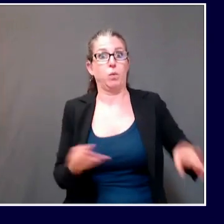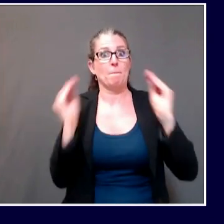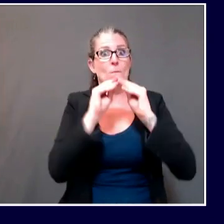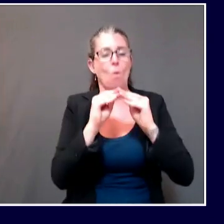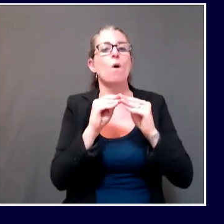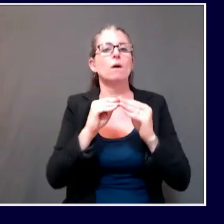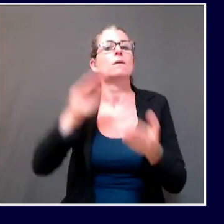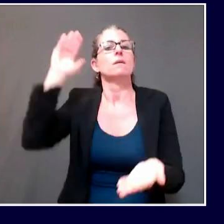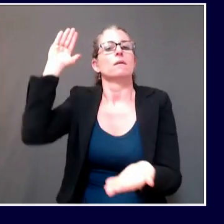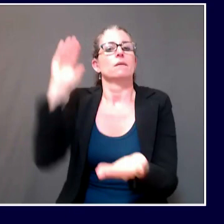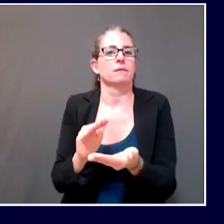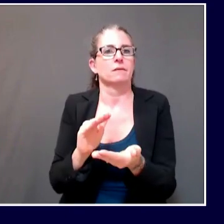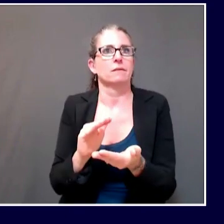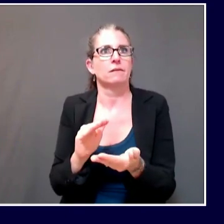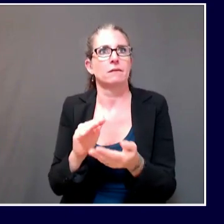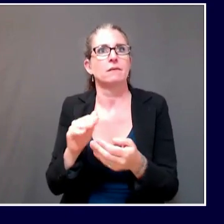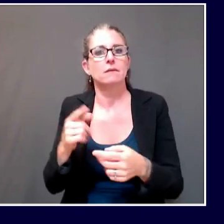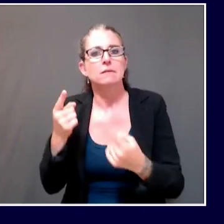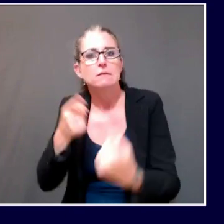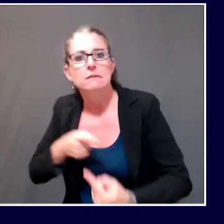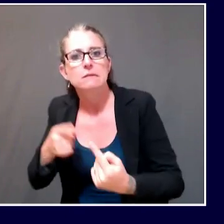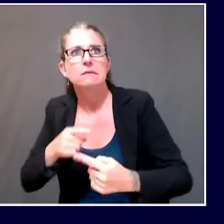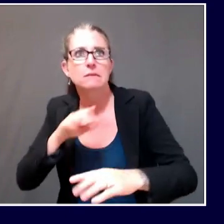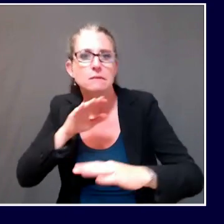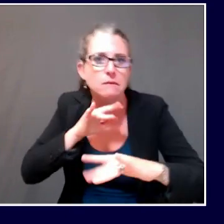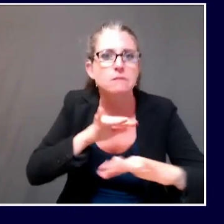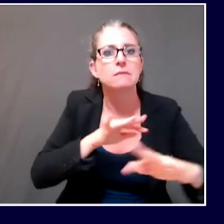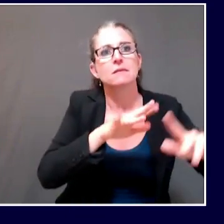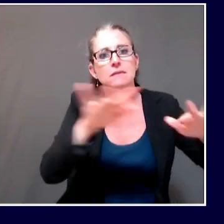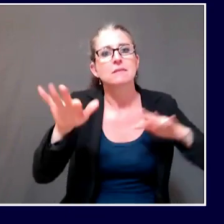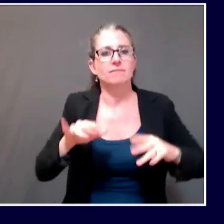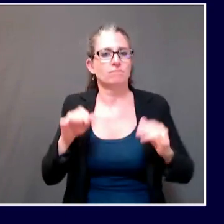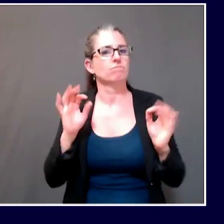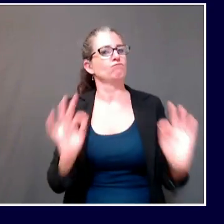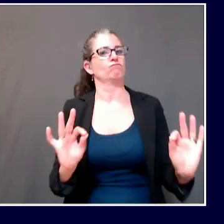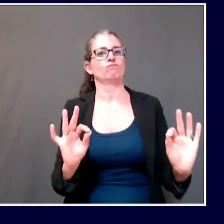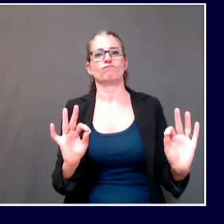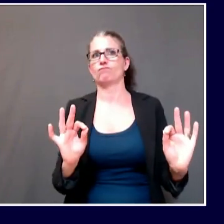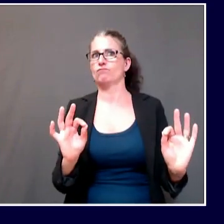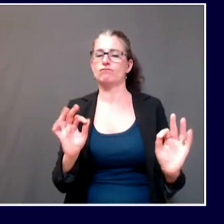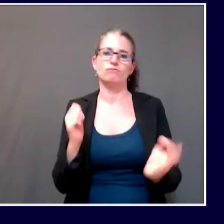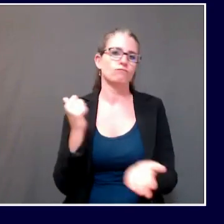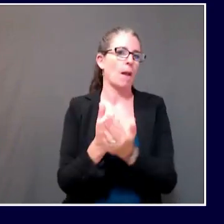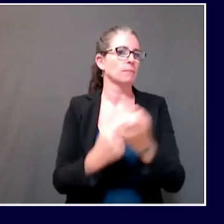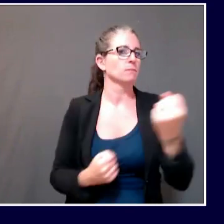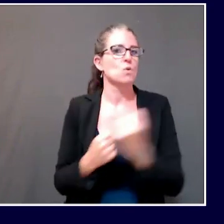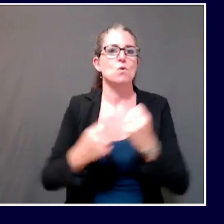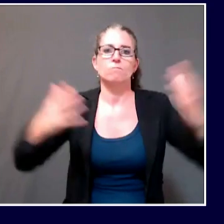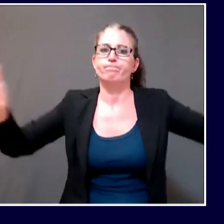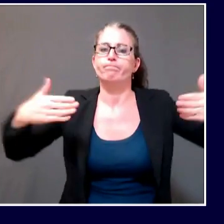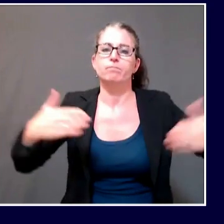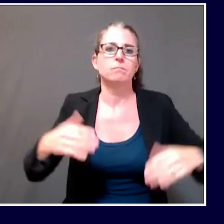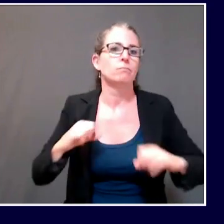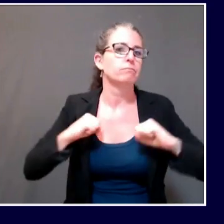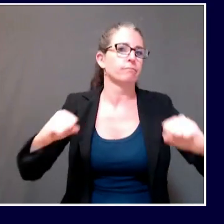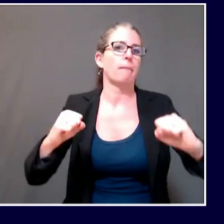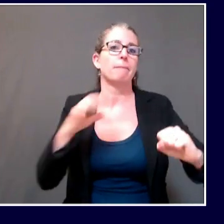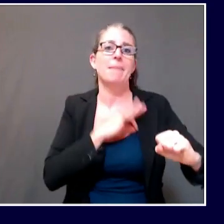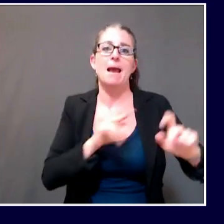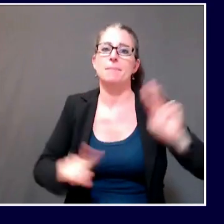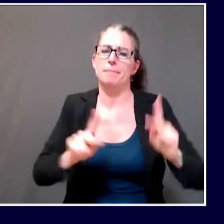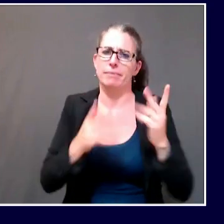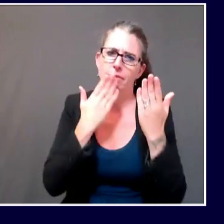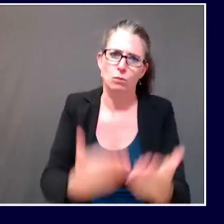and affordable testing to protect Maine people and visitors alike. With that, I'll turn it back over to you, Dr. Shaw, for questions. Thanks,